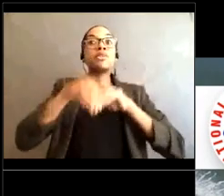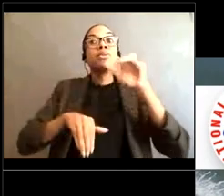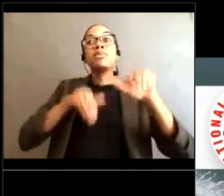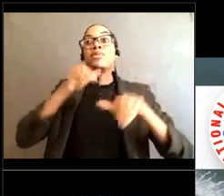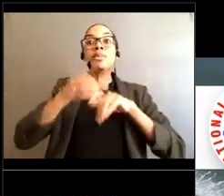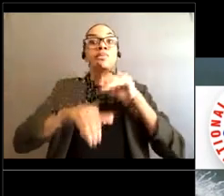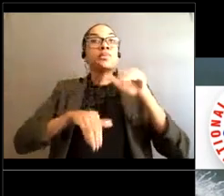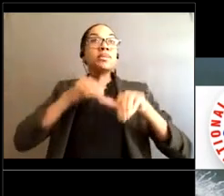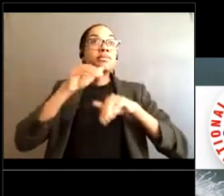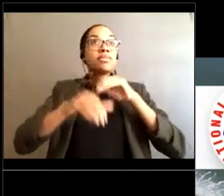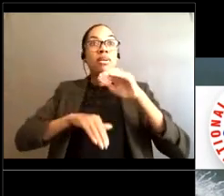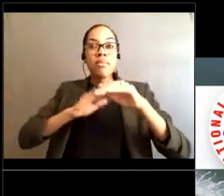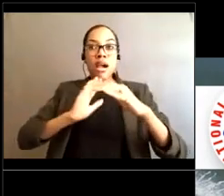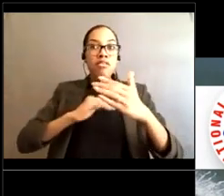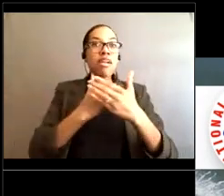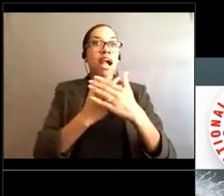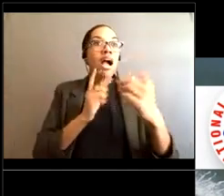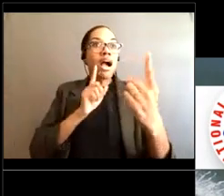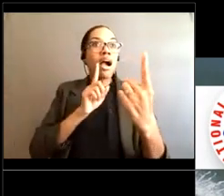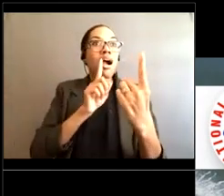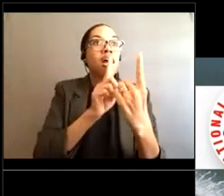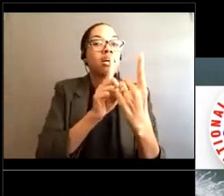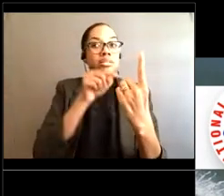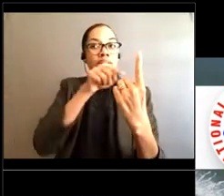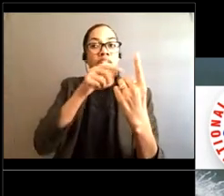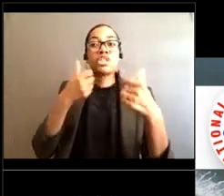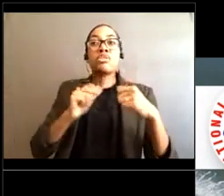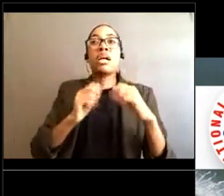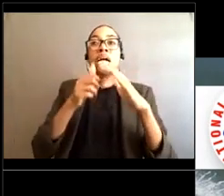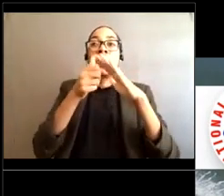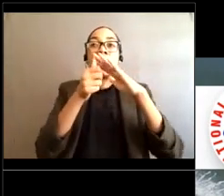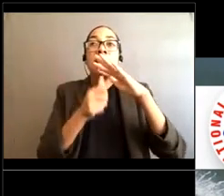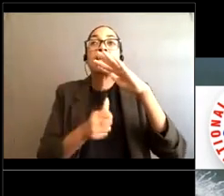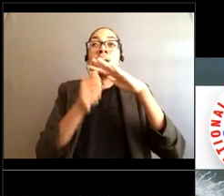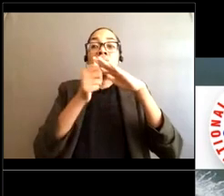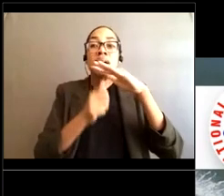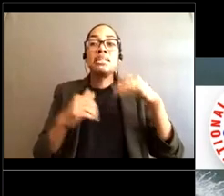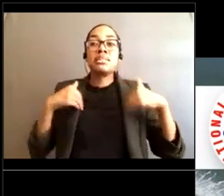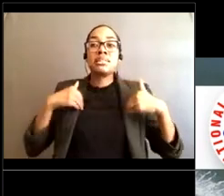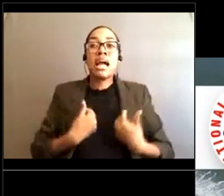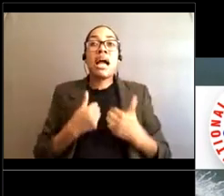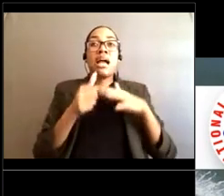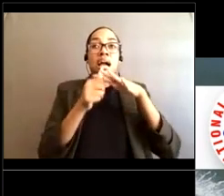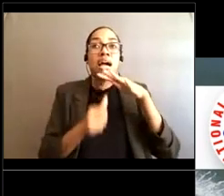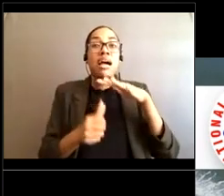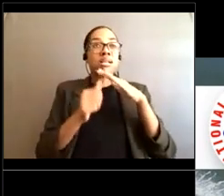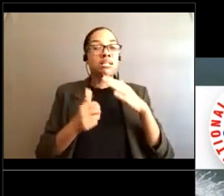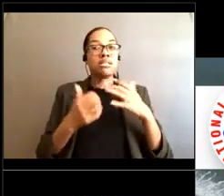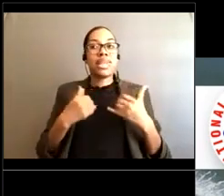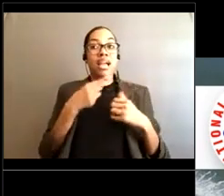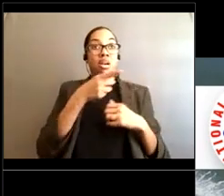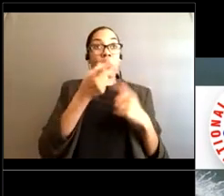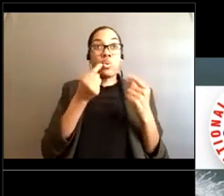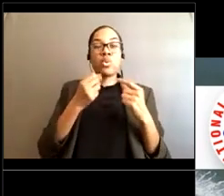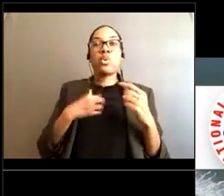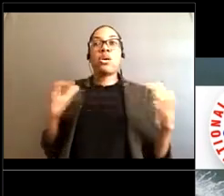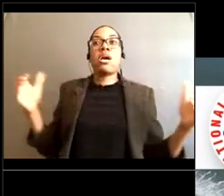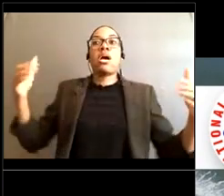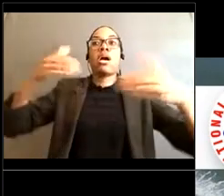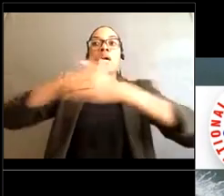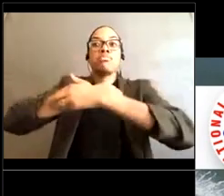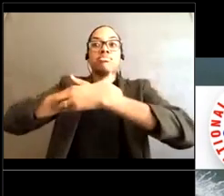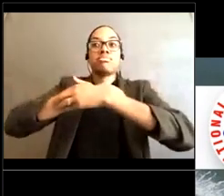And get to them the victim is trying to keep their head above the water So when you get out to them, they're gonna inadvertently